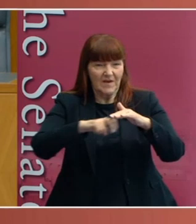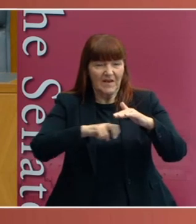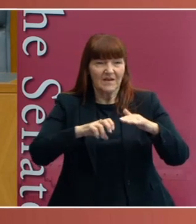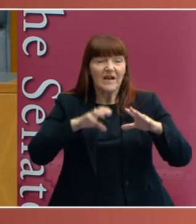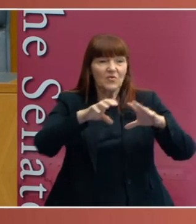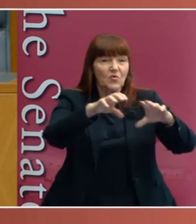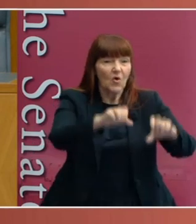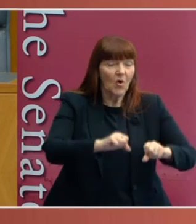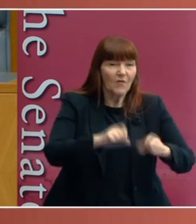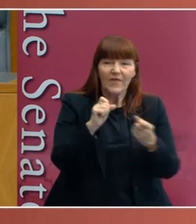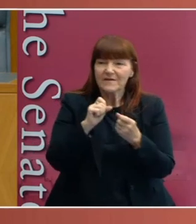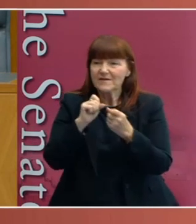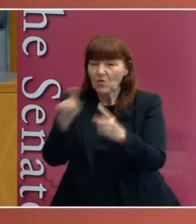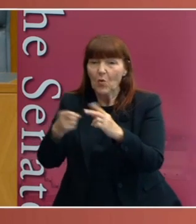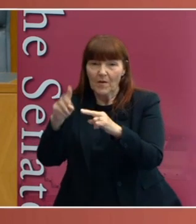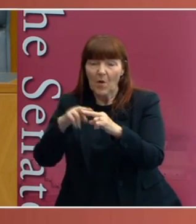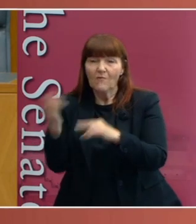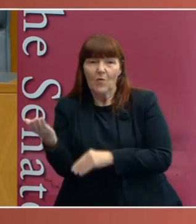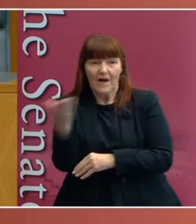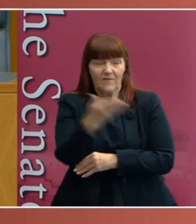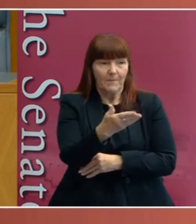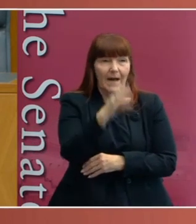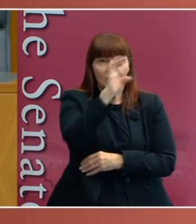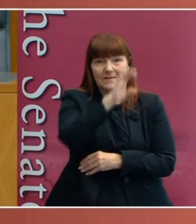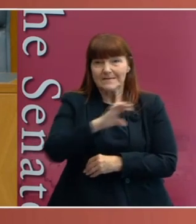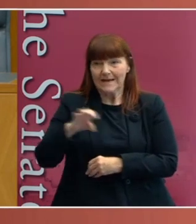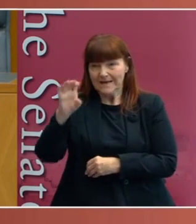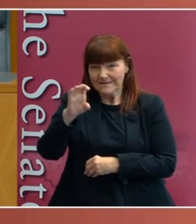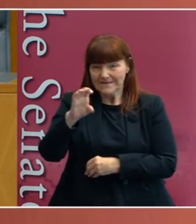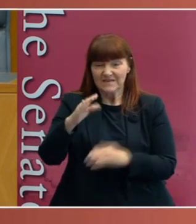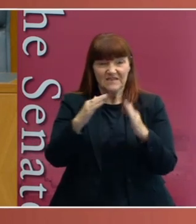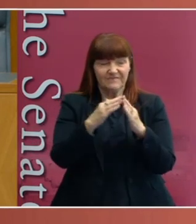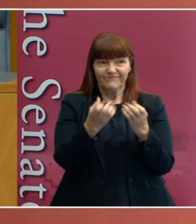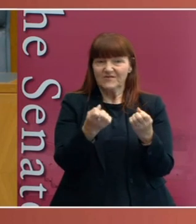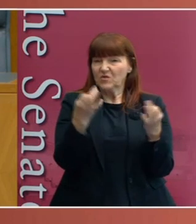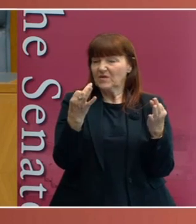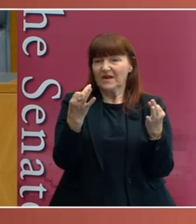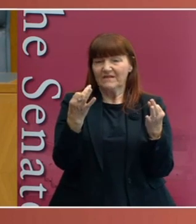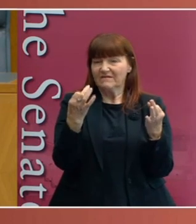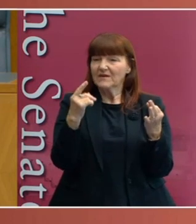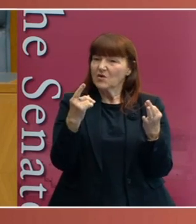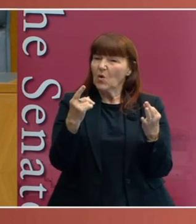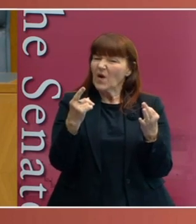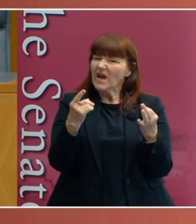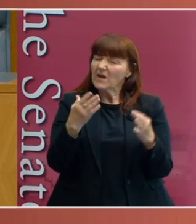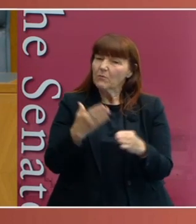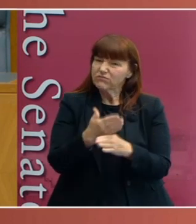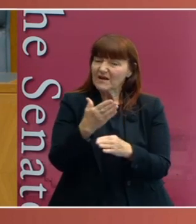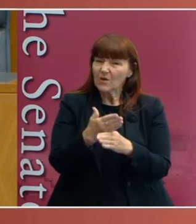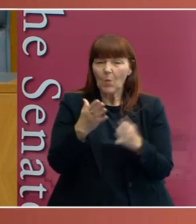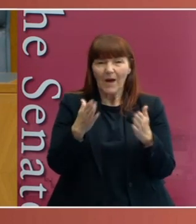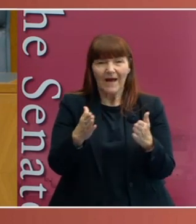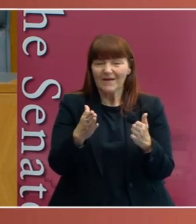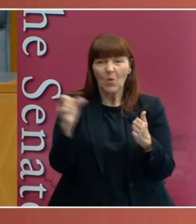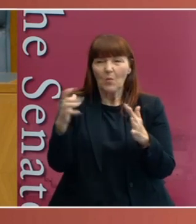sold them all off or gave them back. The infrastructure wasn't there and, in practical terms, the Commonwealth couldn't